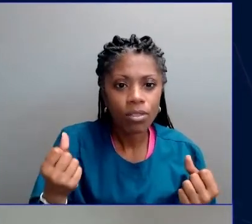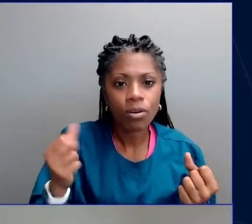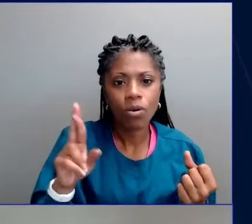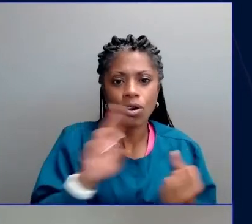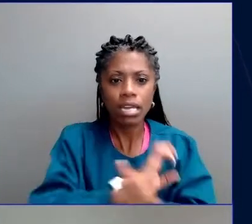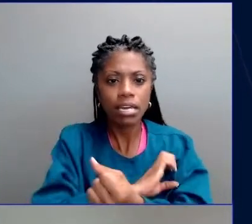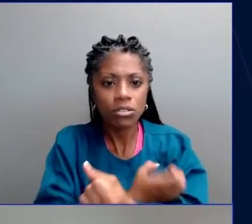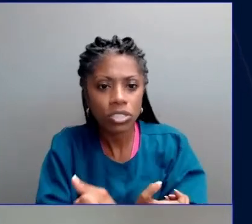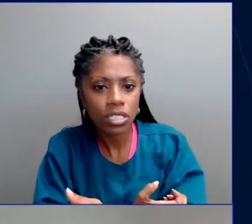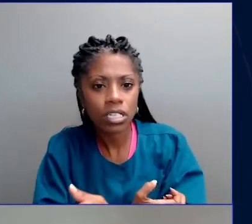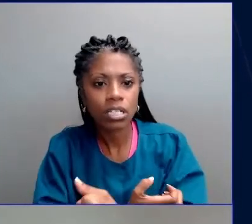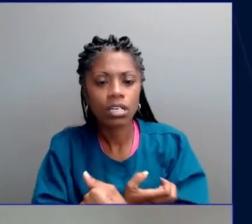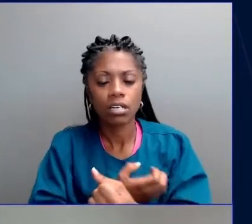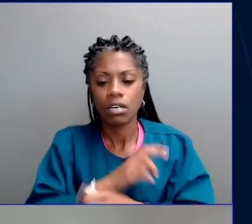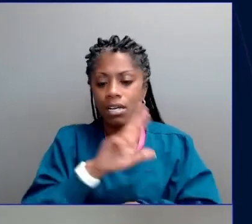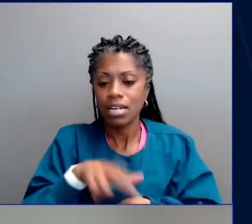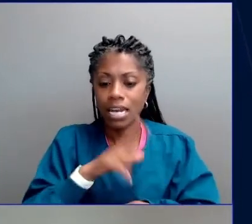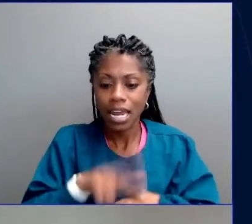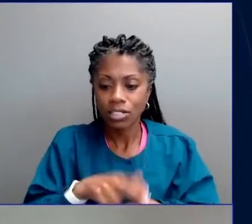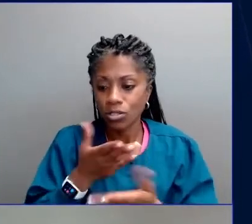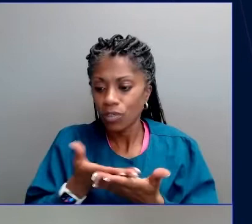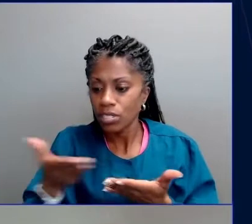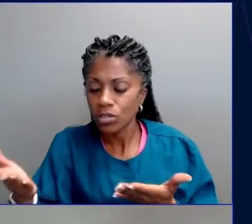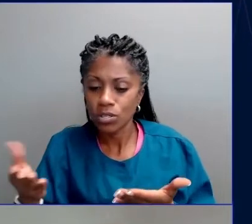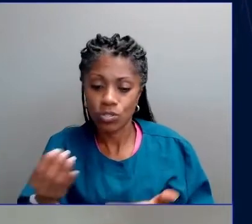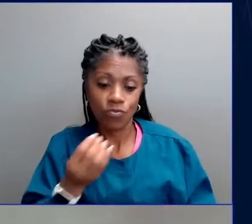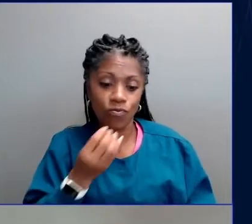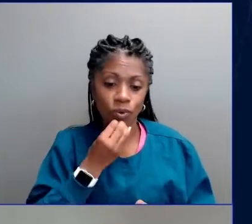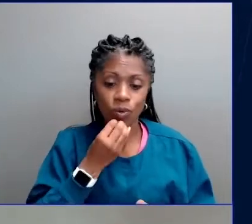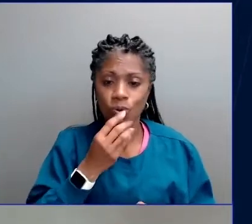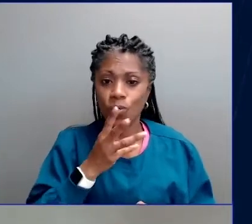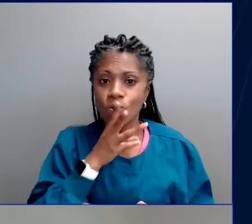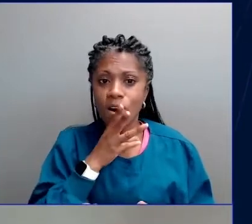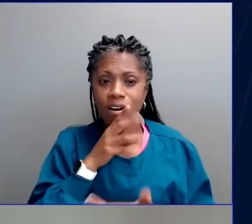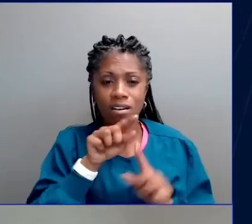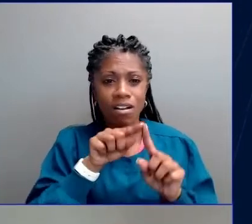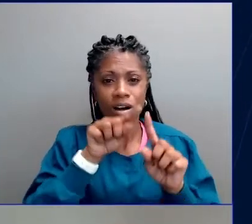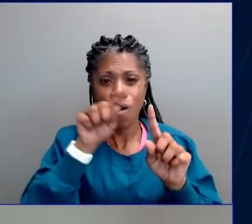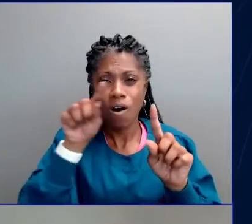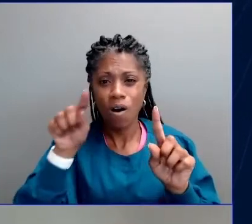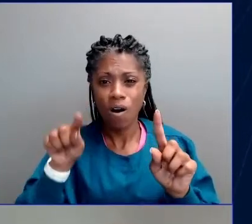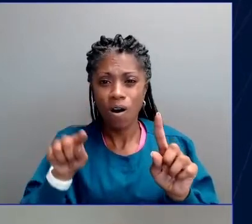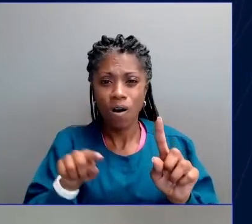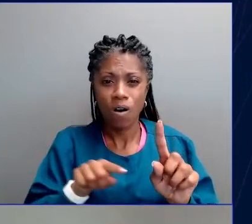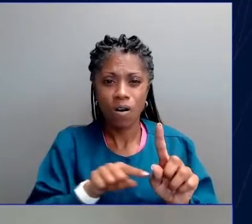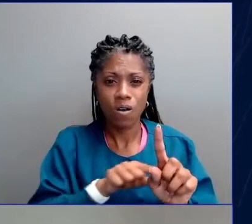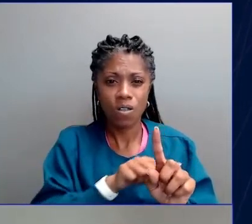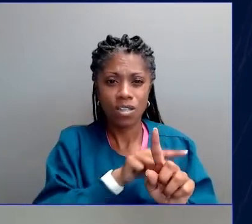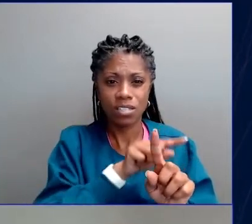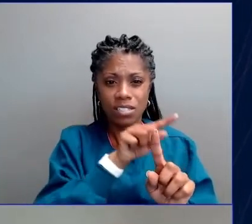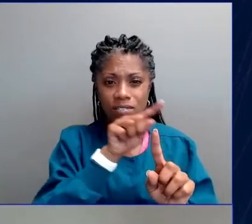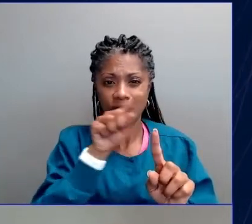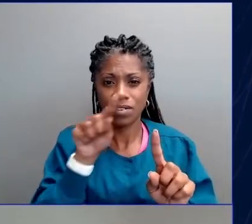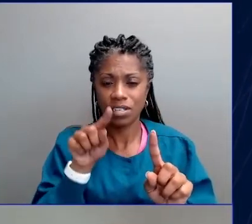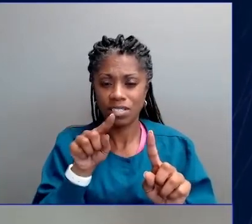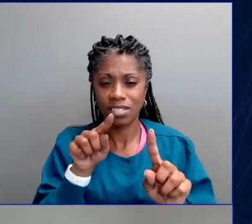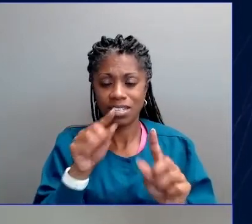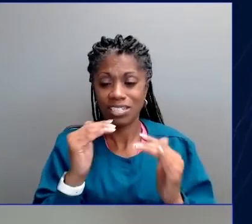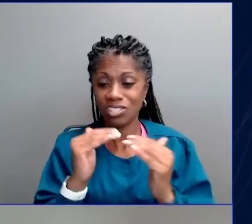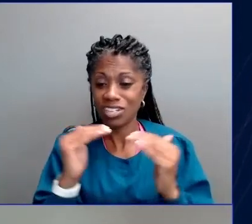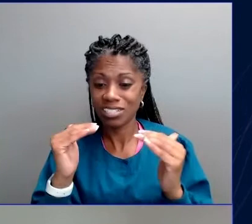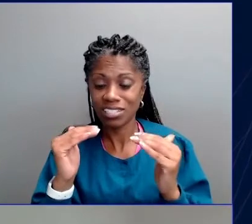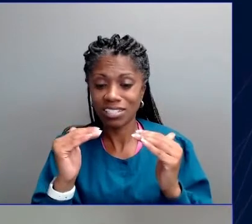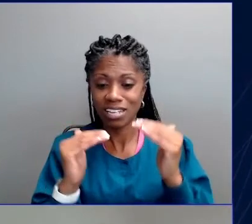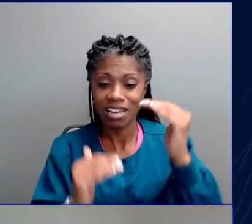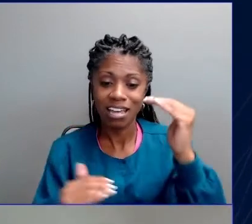resources, our food, our water, if you care about justice and equity, then by definition you care about